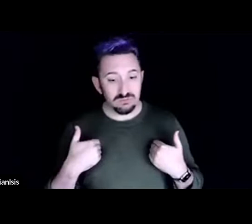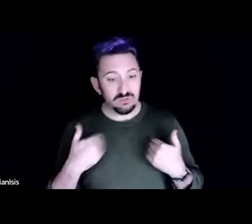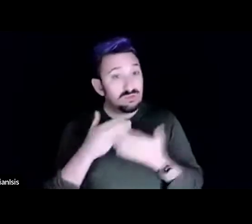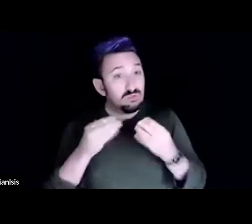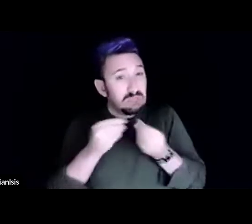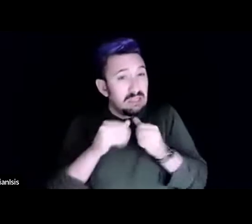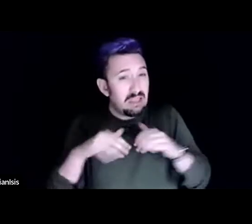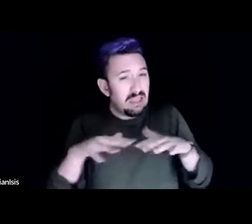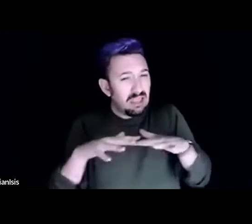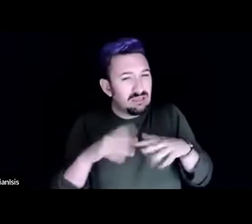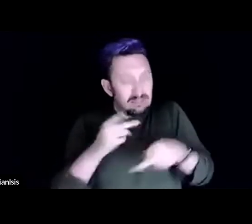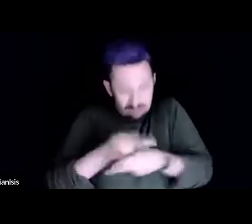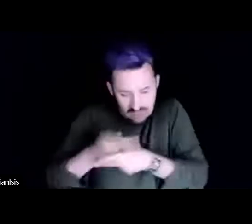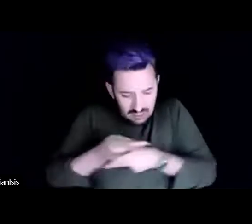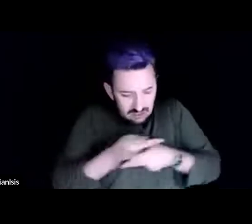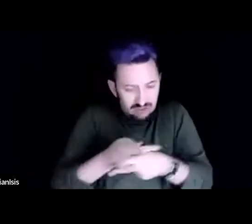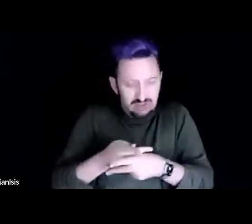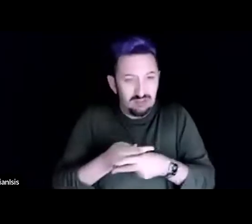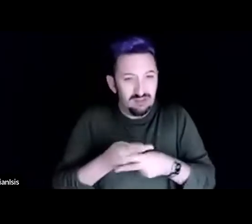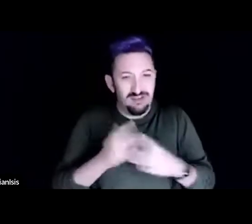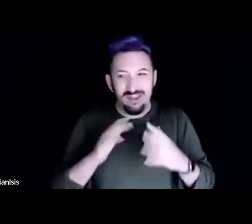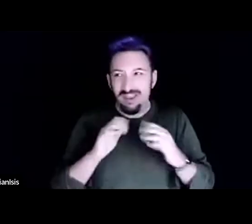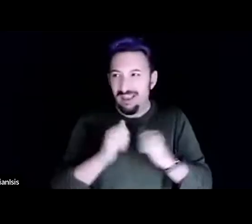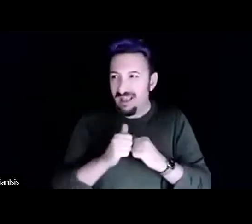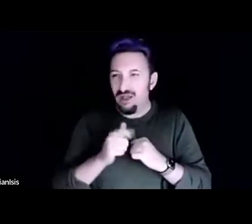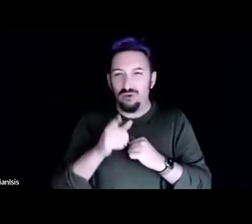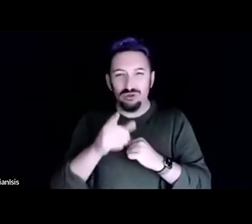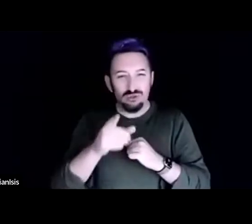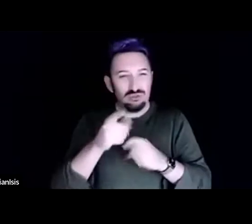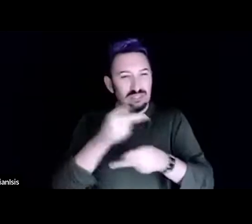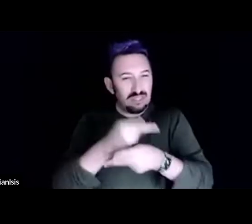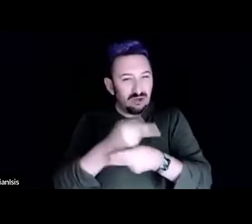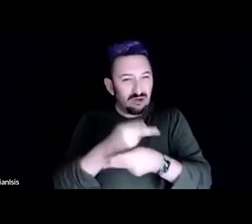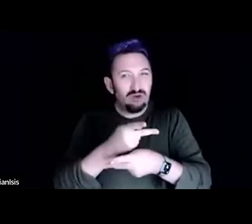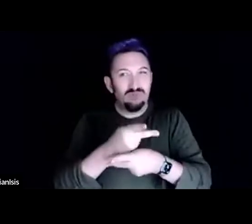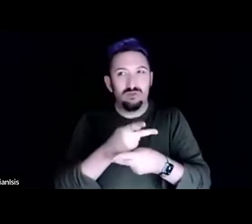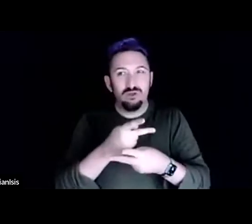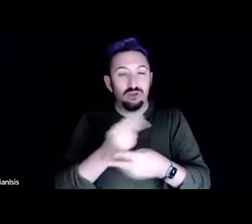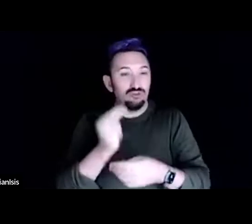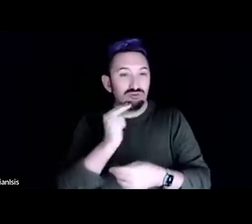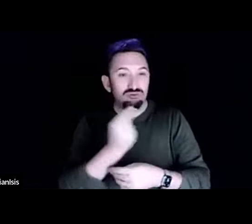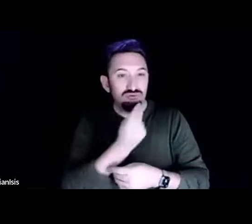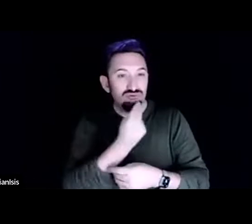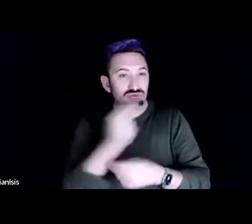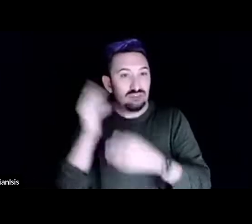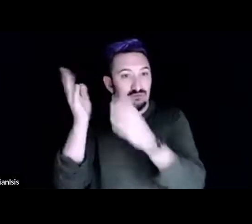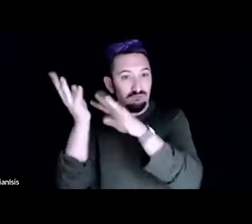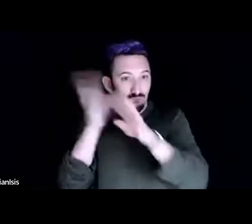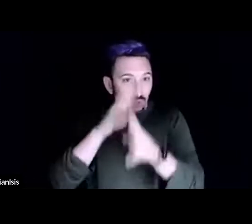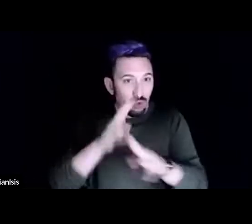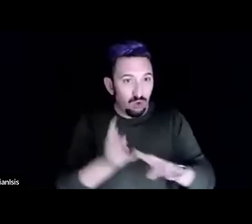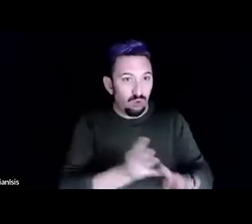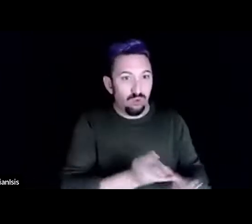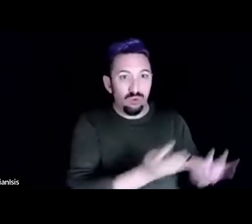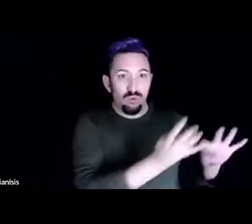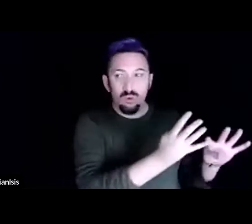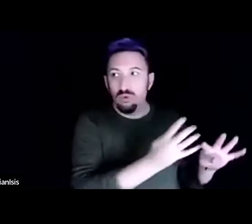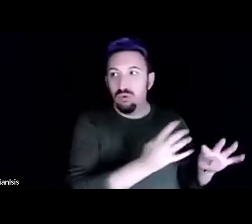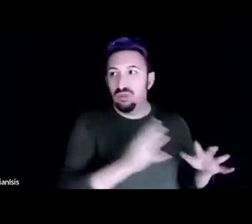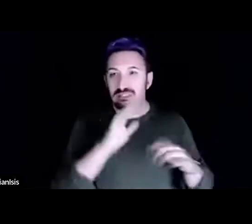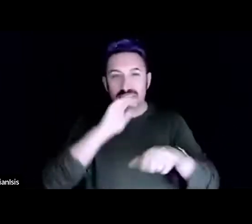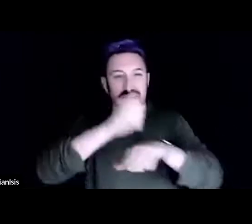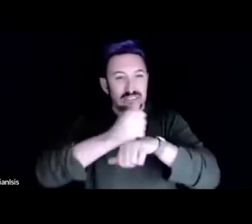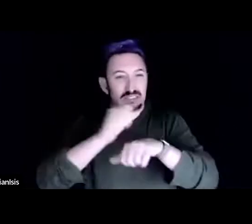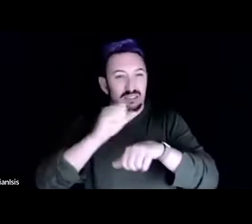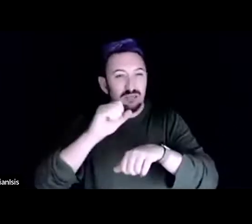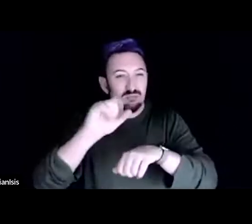do you actually manage for nutrient flows or install solar panels or deal with treatment in water? So